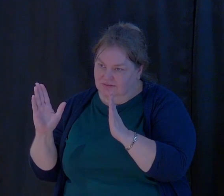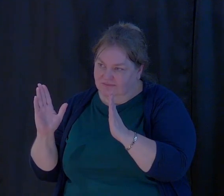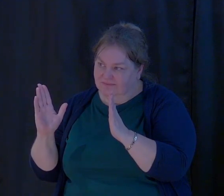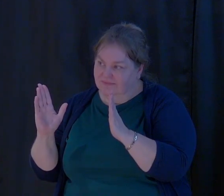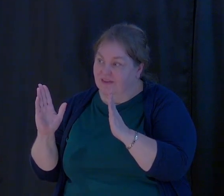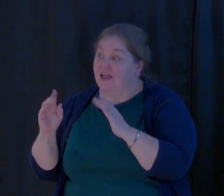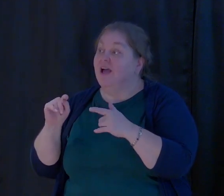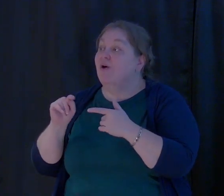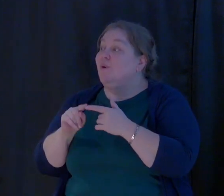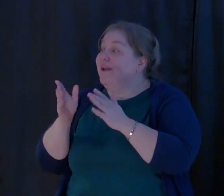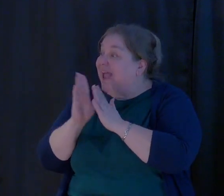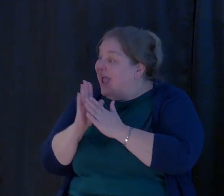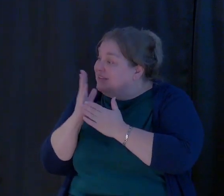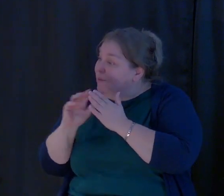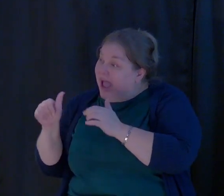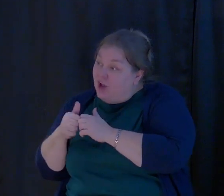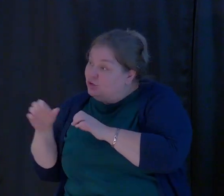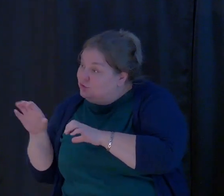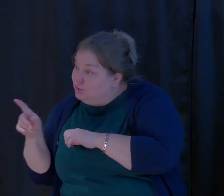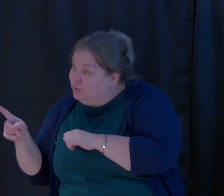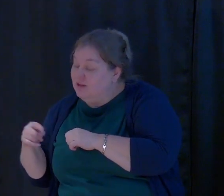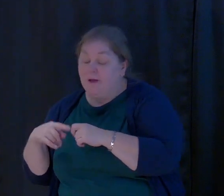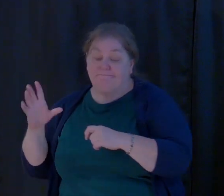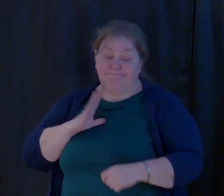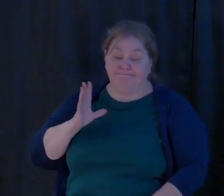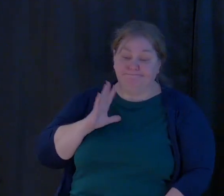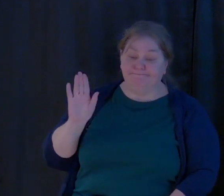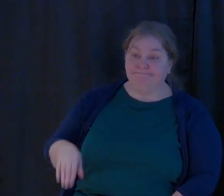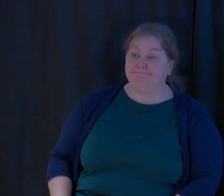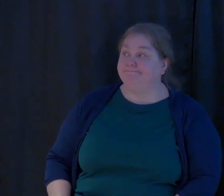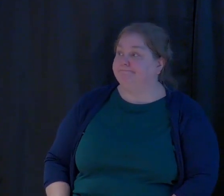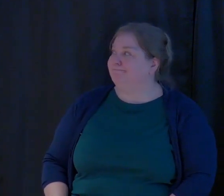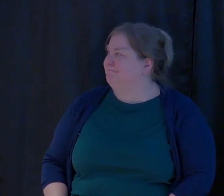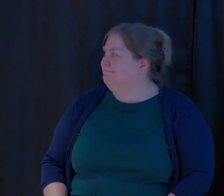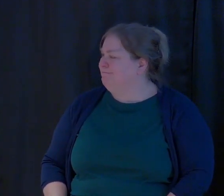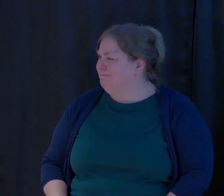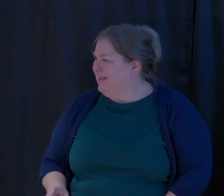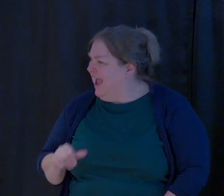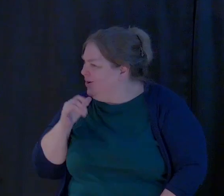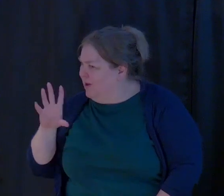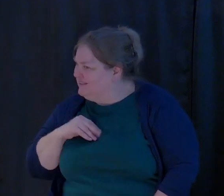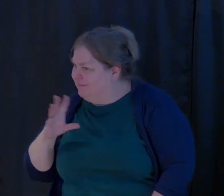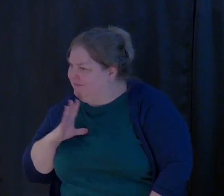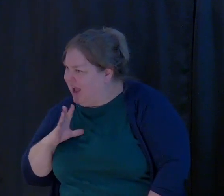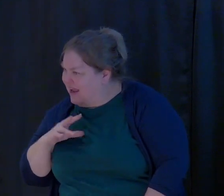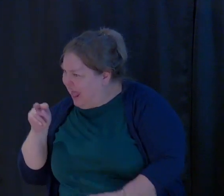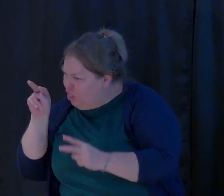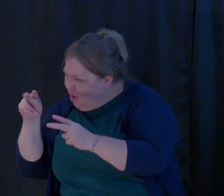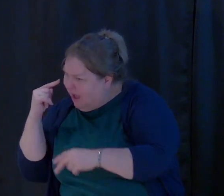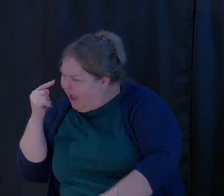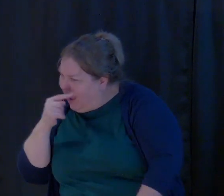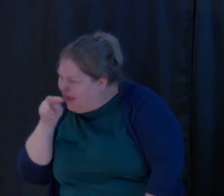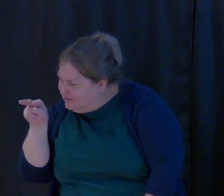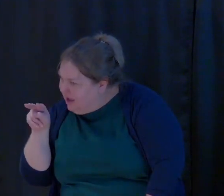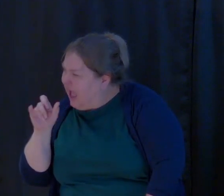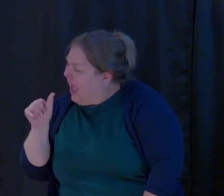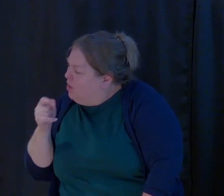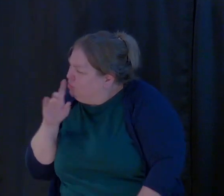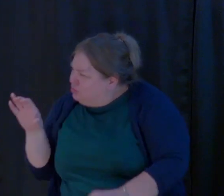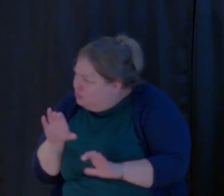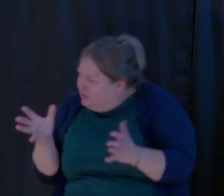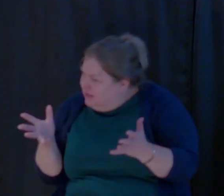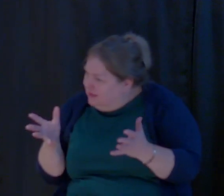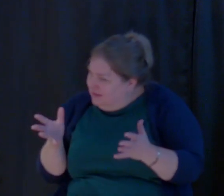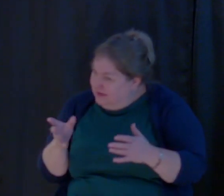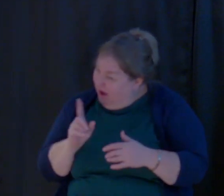When I ask somebody how they're doing, and they say, oh, fine. I don't just accept, oh, fine. I look in their eyes and say, how are you doing? Fine.